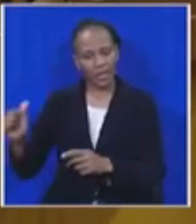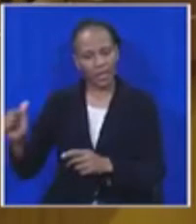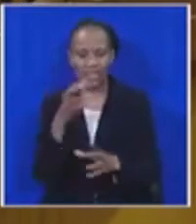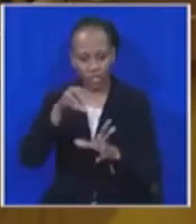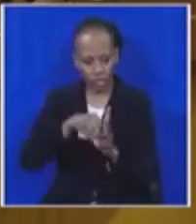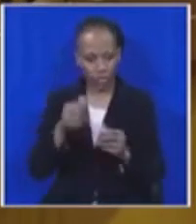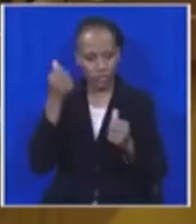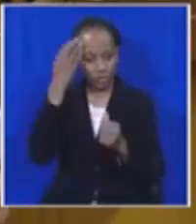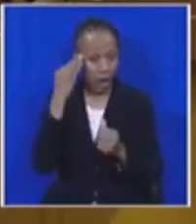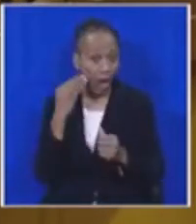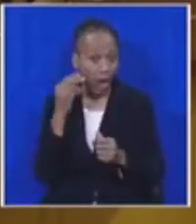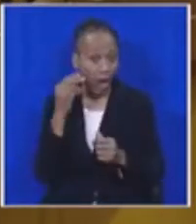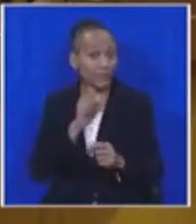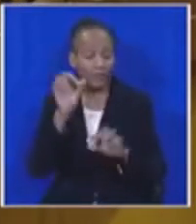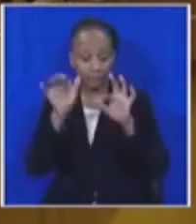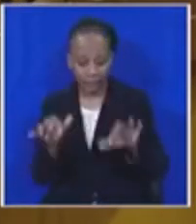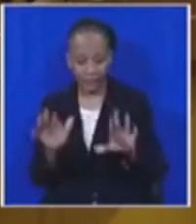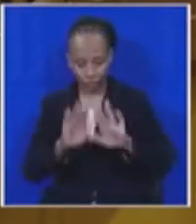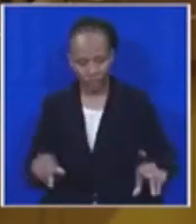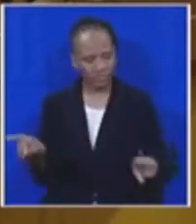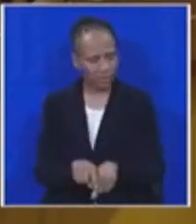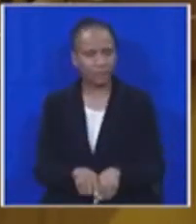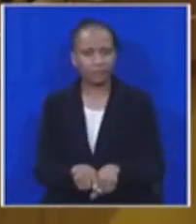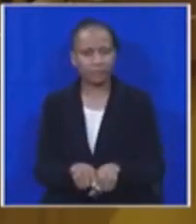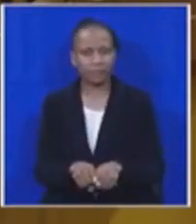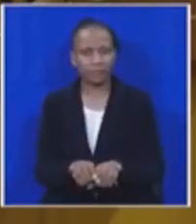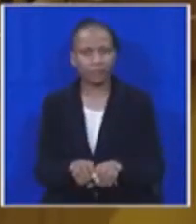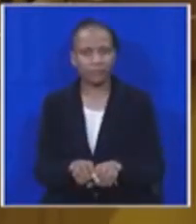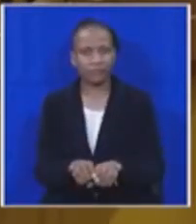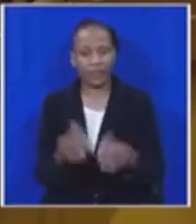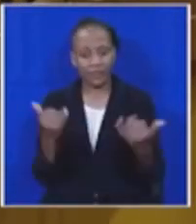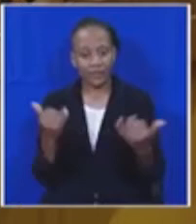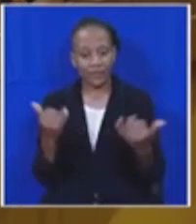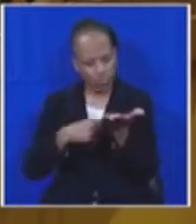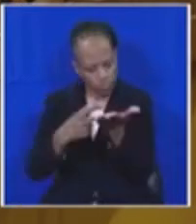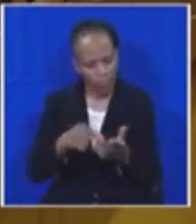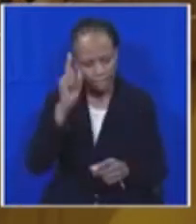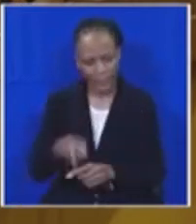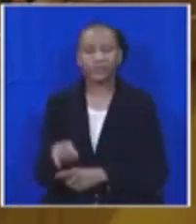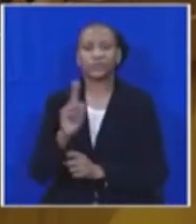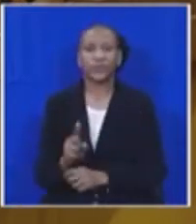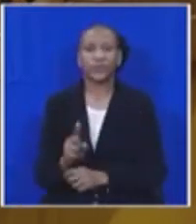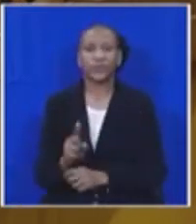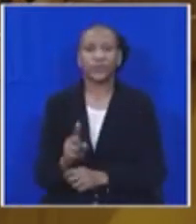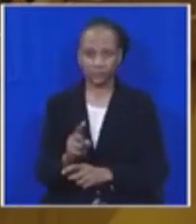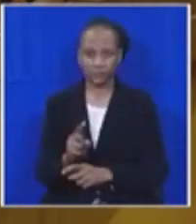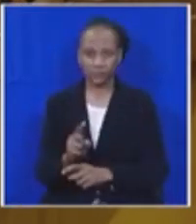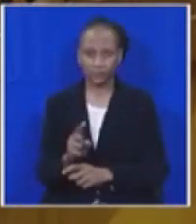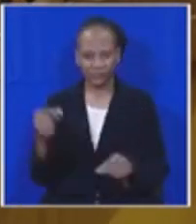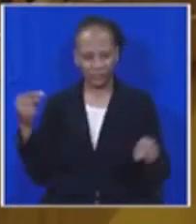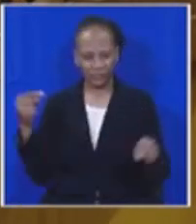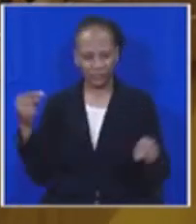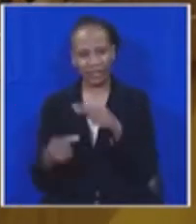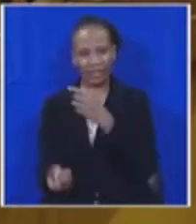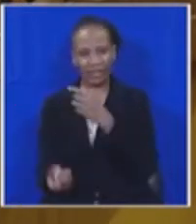And this is to be commended and supported. The subject for discussion should also be seen against the criticism that the